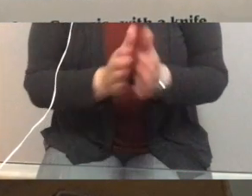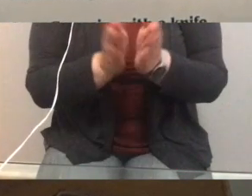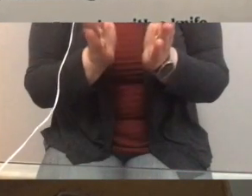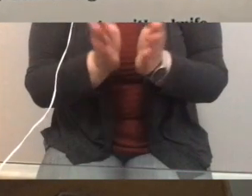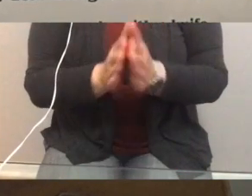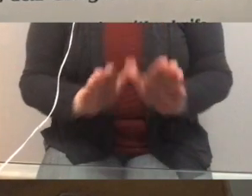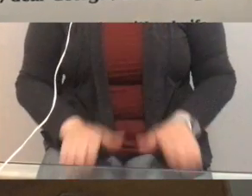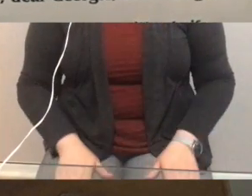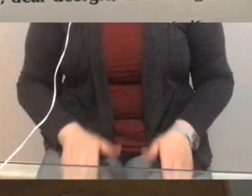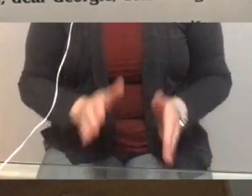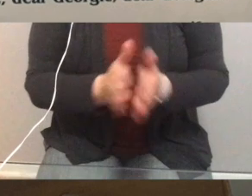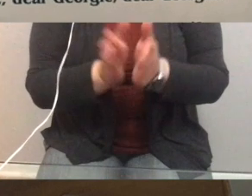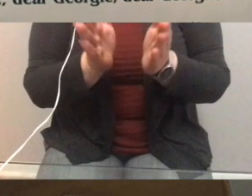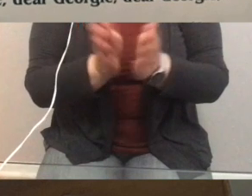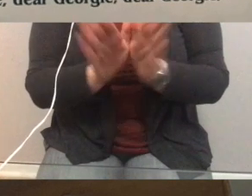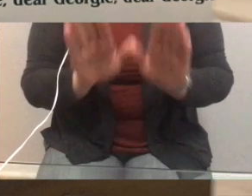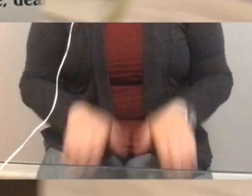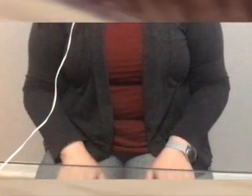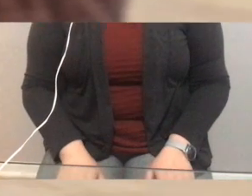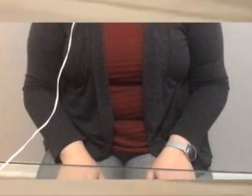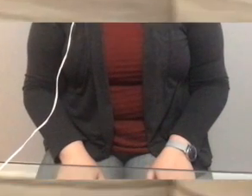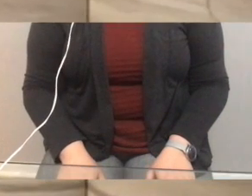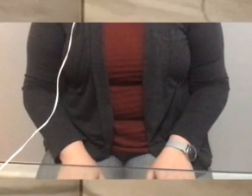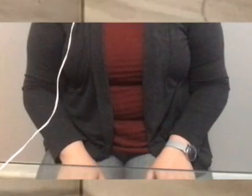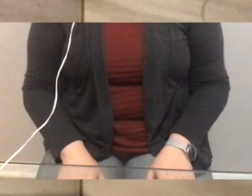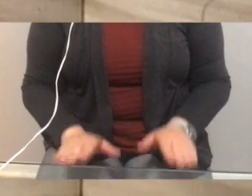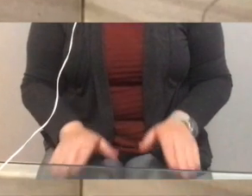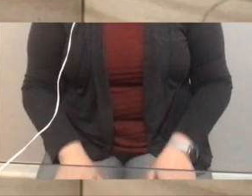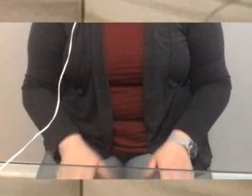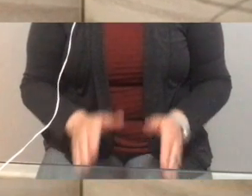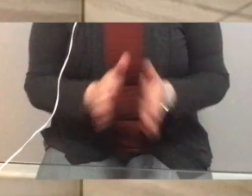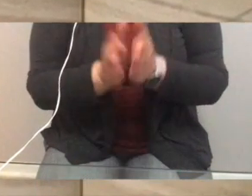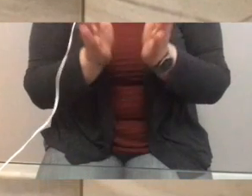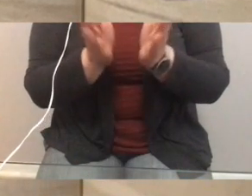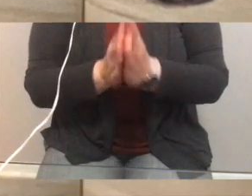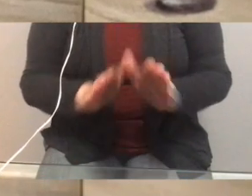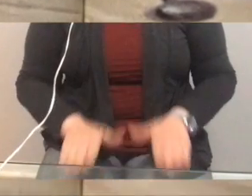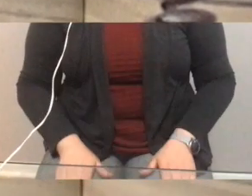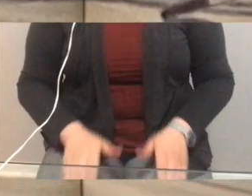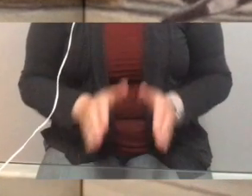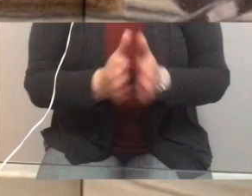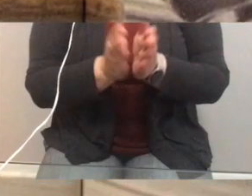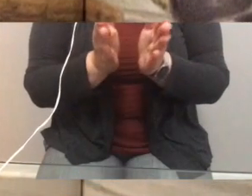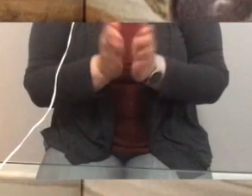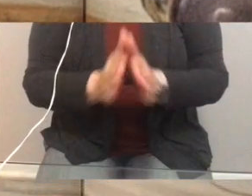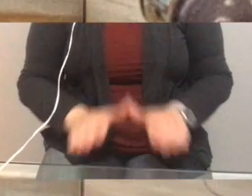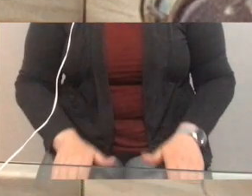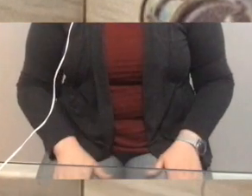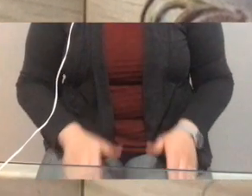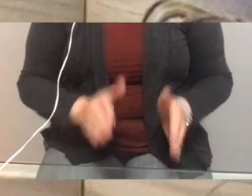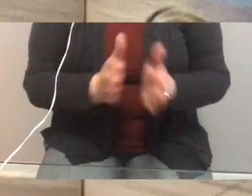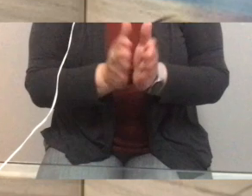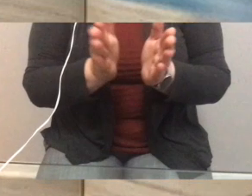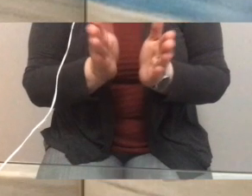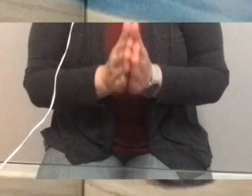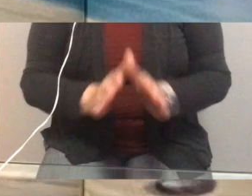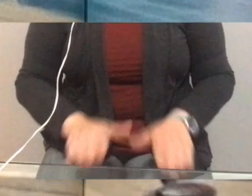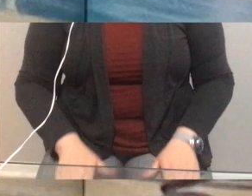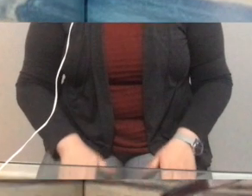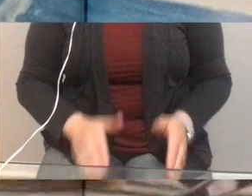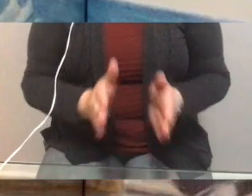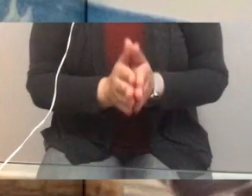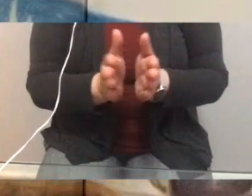Georgie dear Georgie with a knife the knife is too blunt dear Liza